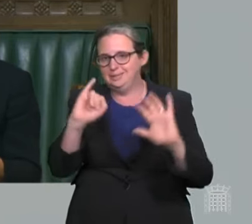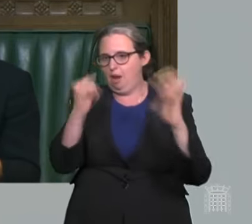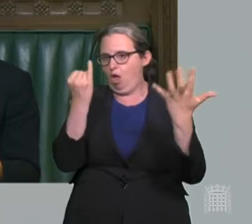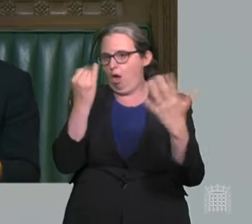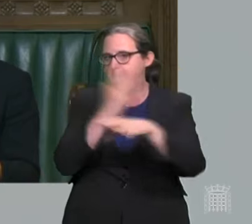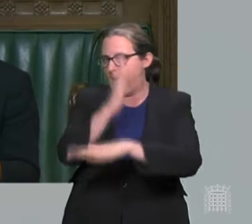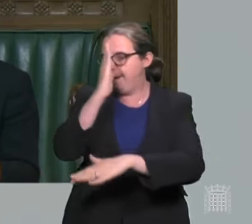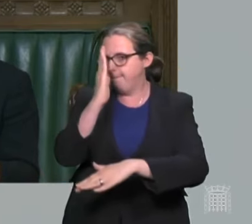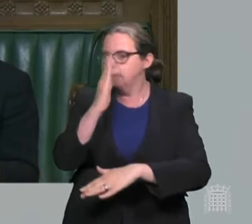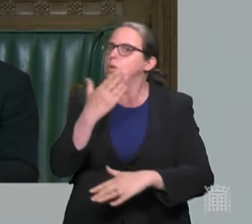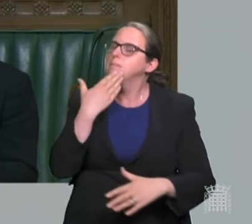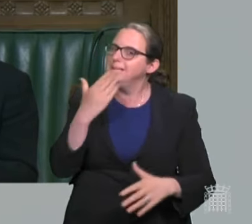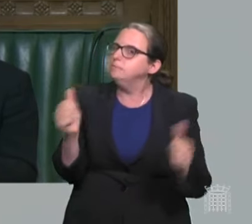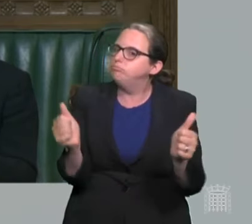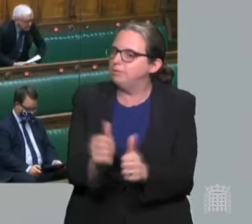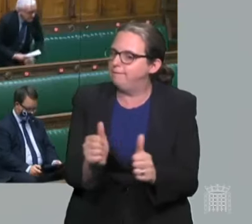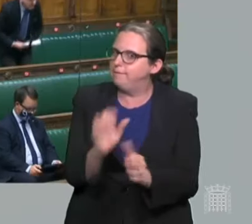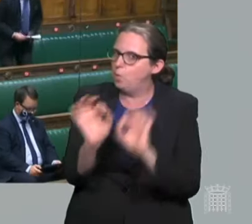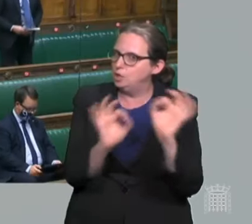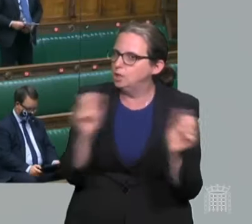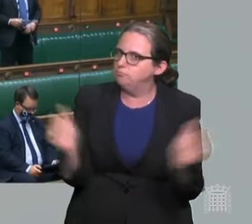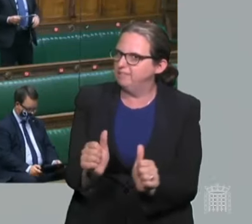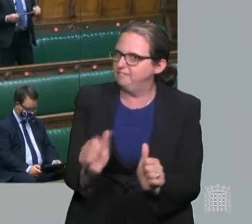urge colleagues to be brief. Martin Vickers.